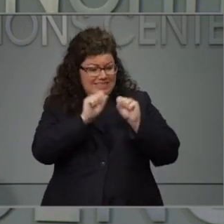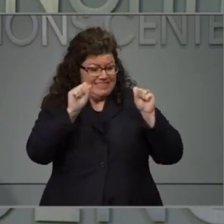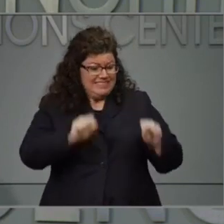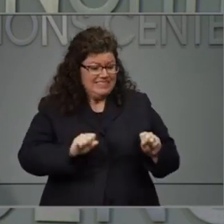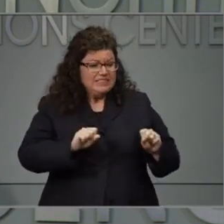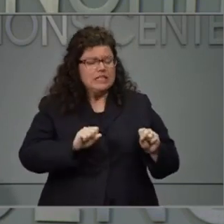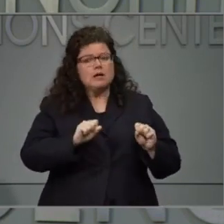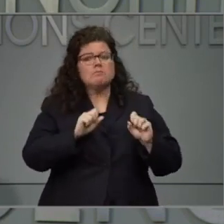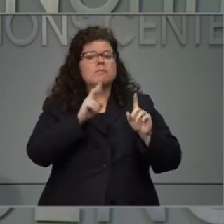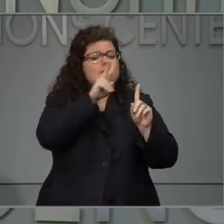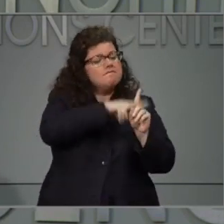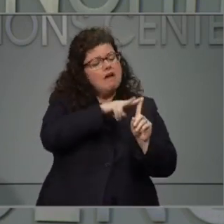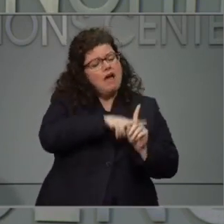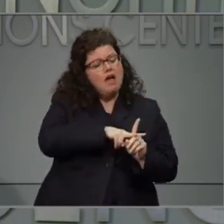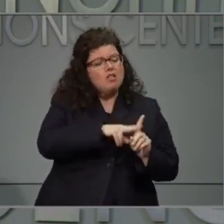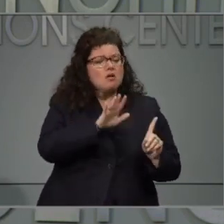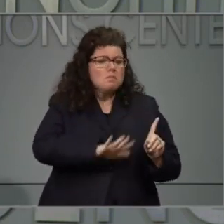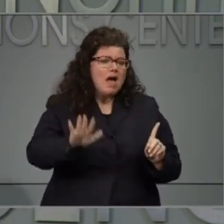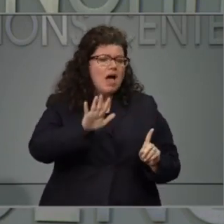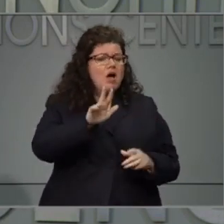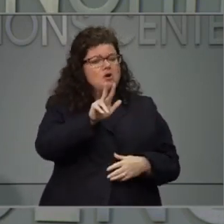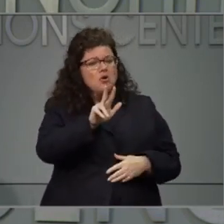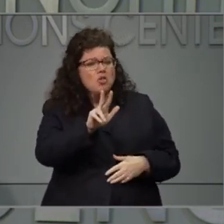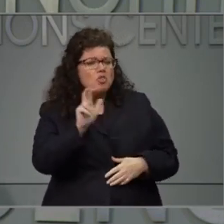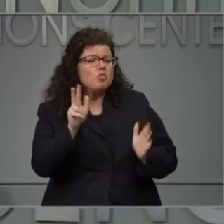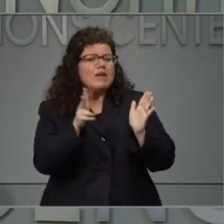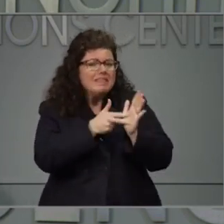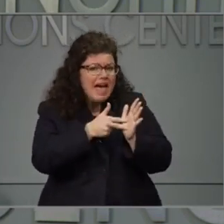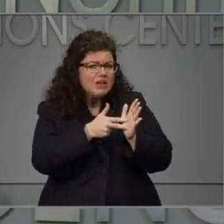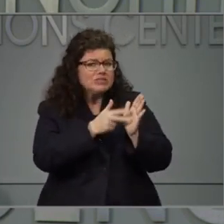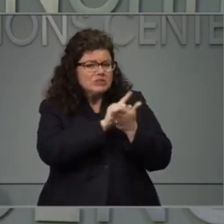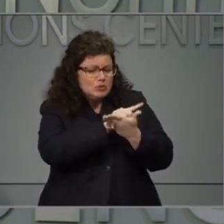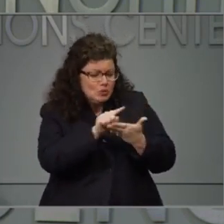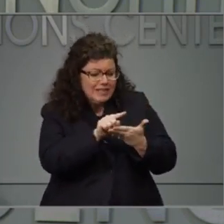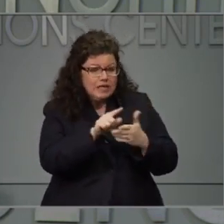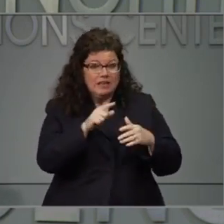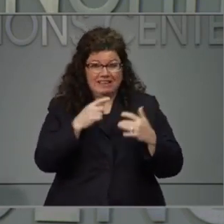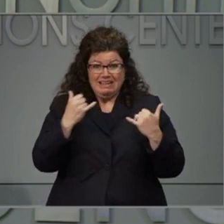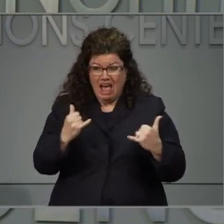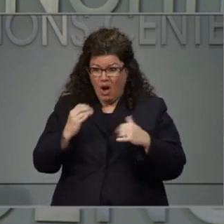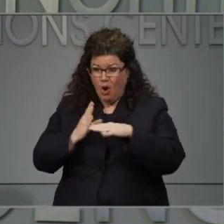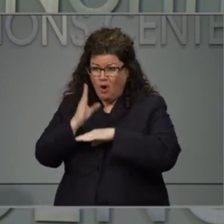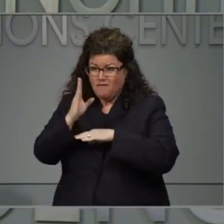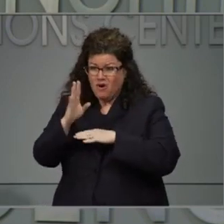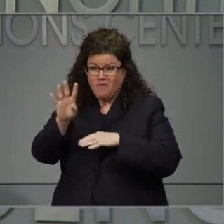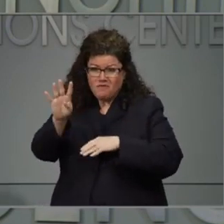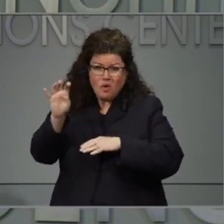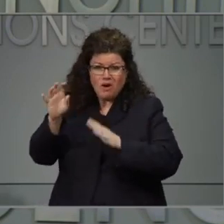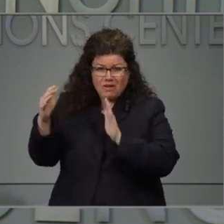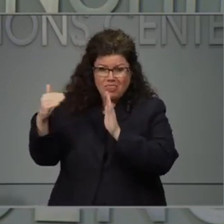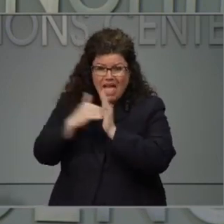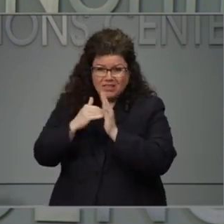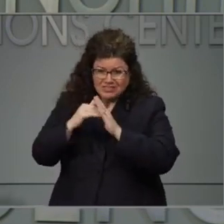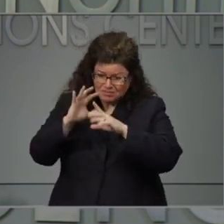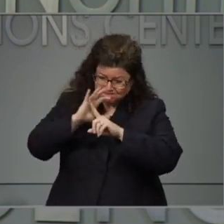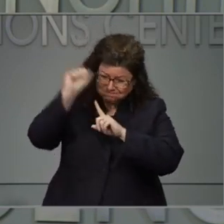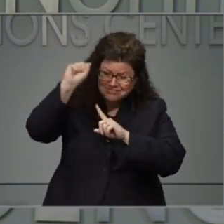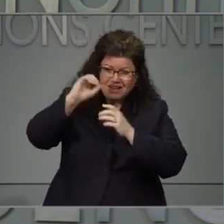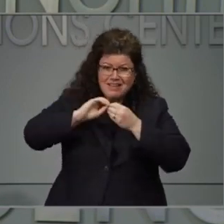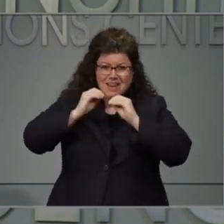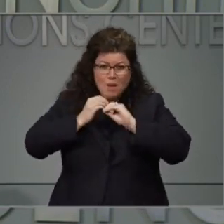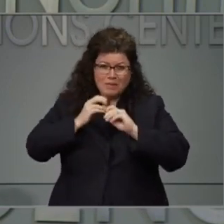a week, and now they're dealing with over 400,000. Every single family